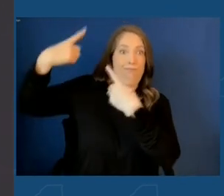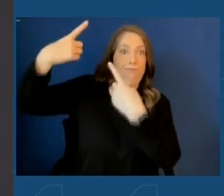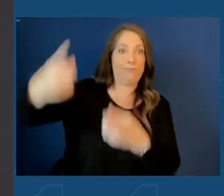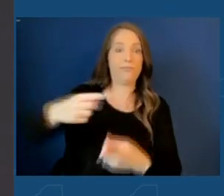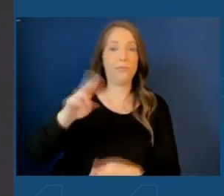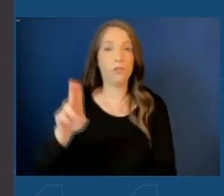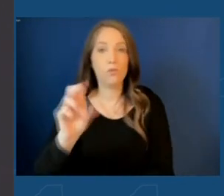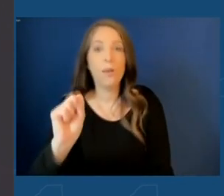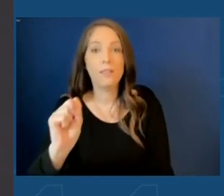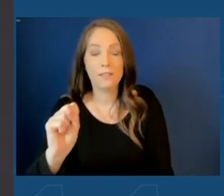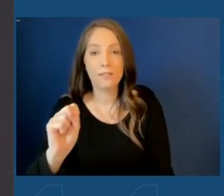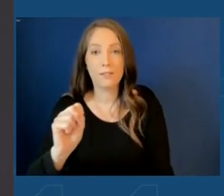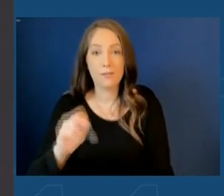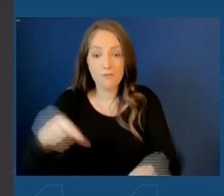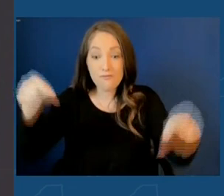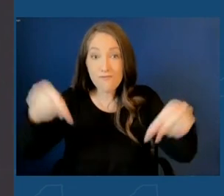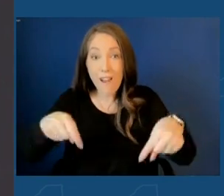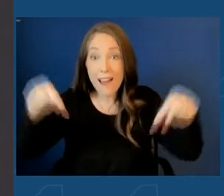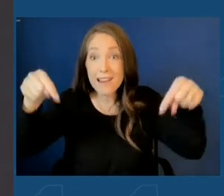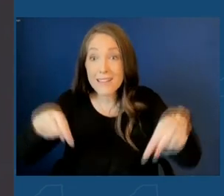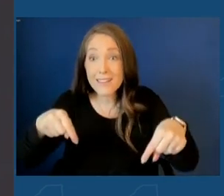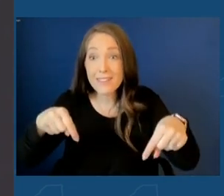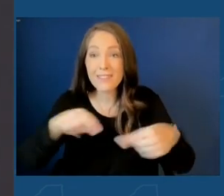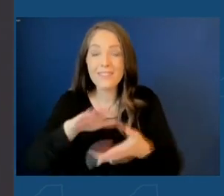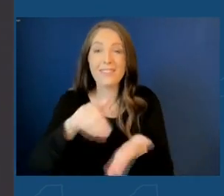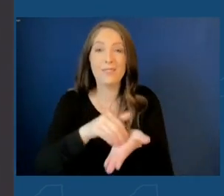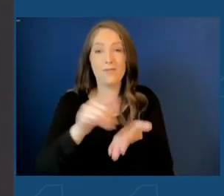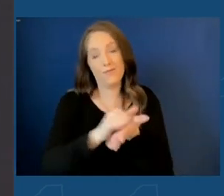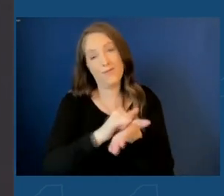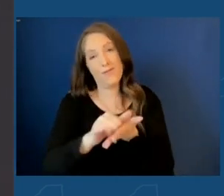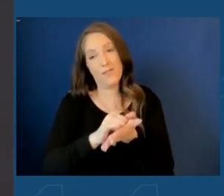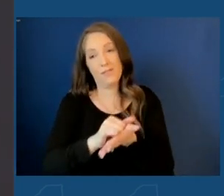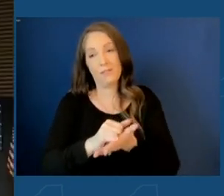United States, right here in Central New York.